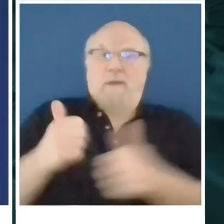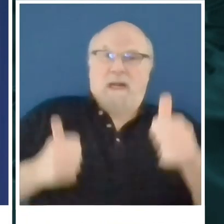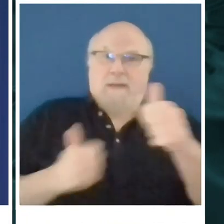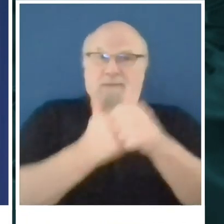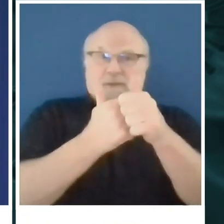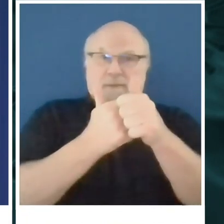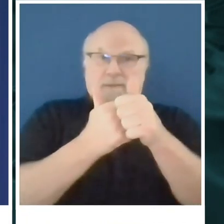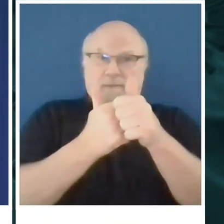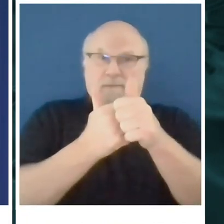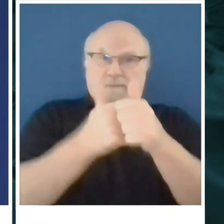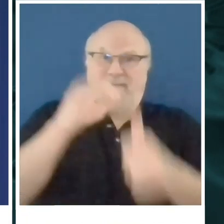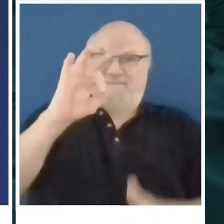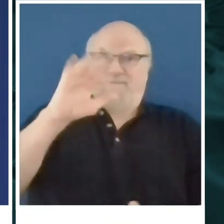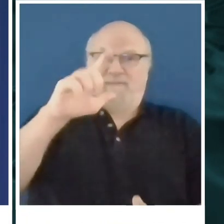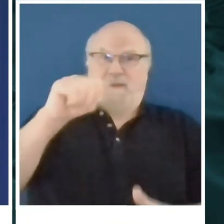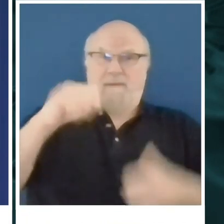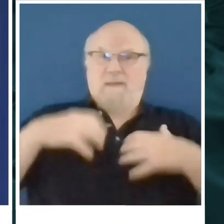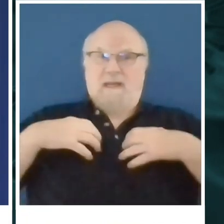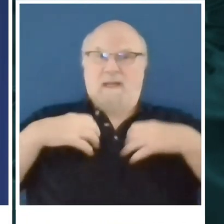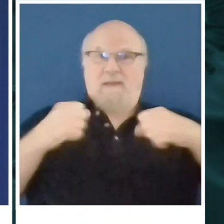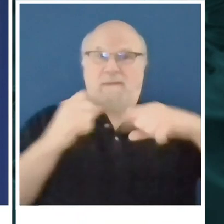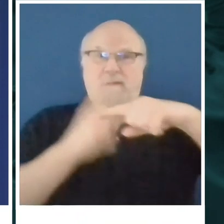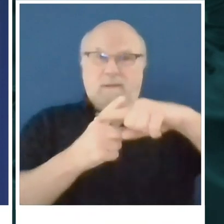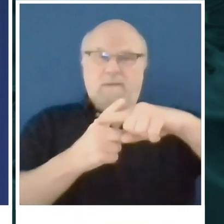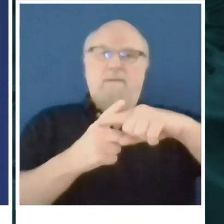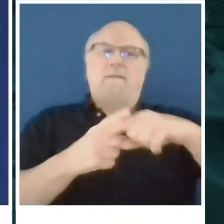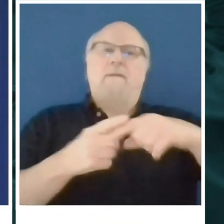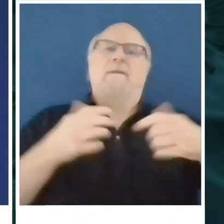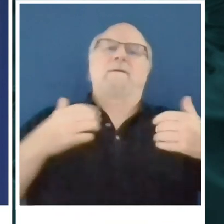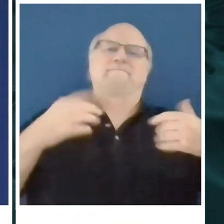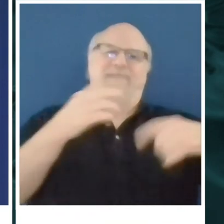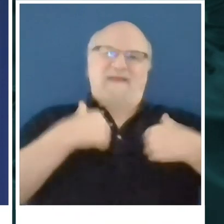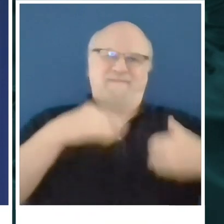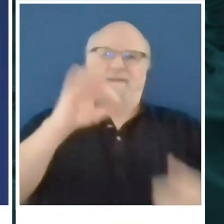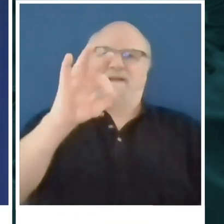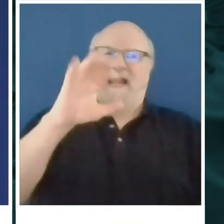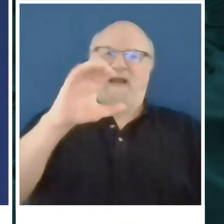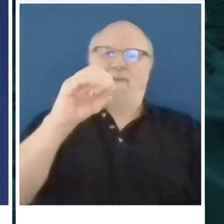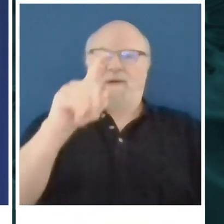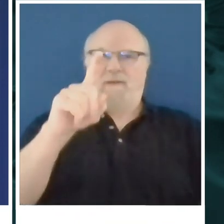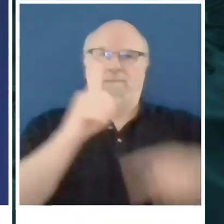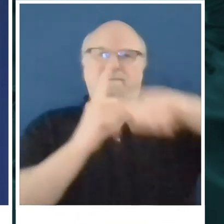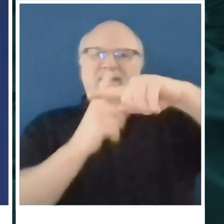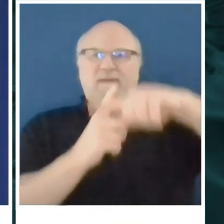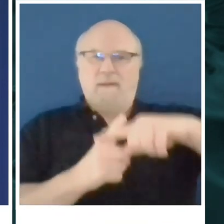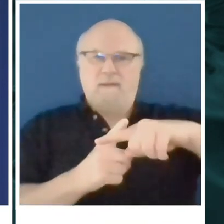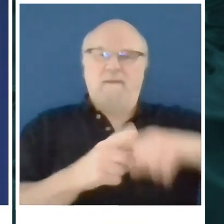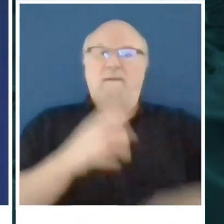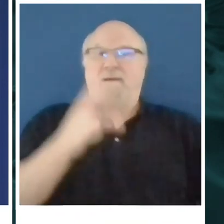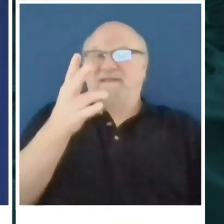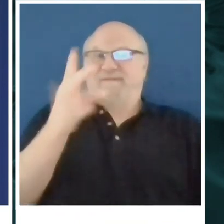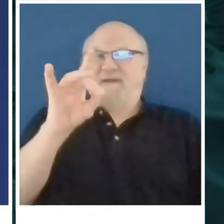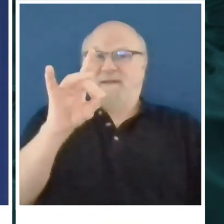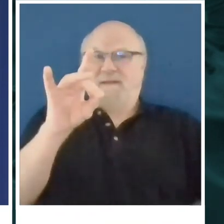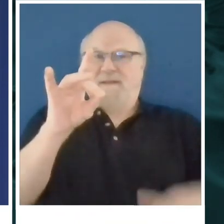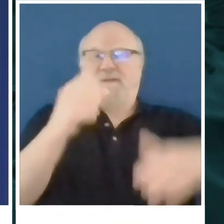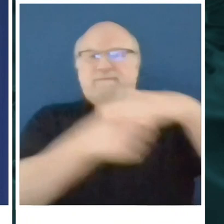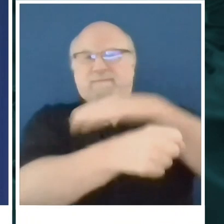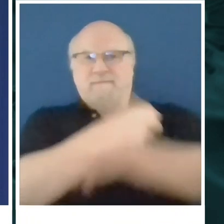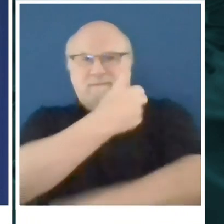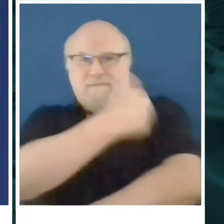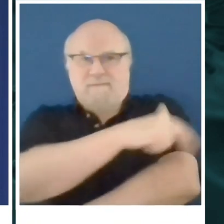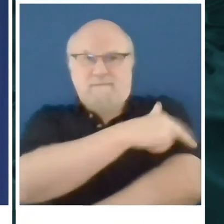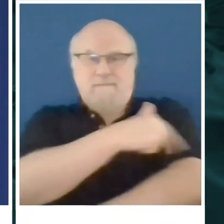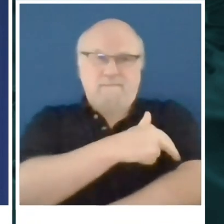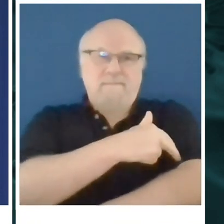901 positive cases of COVID-19 in Duval County, 78 hospitalizations, and 16 deaths. Additionally, our